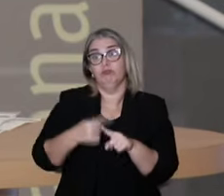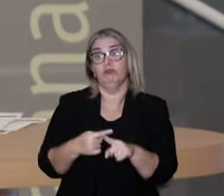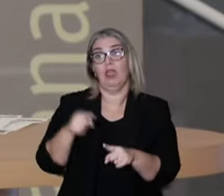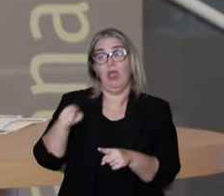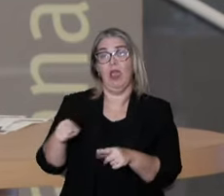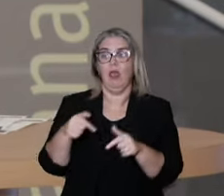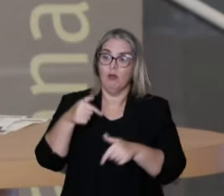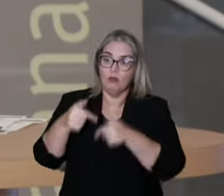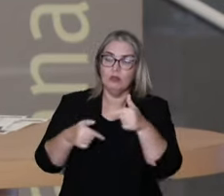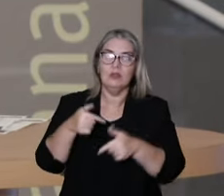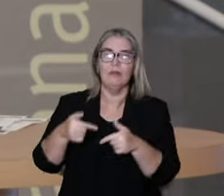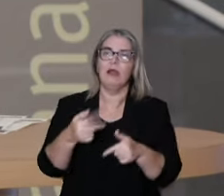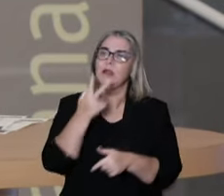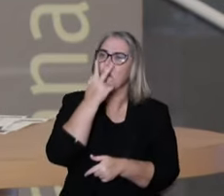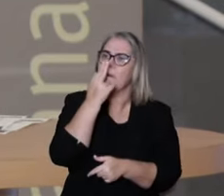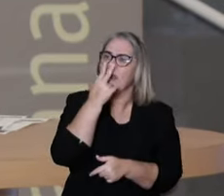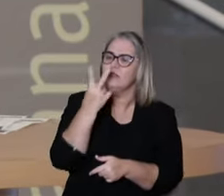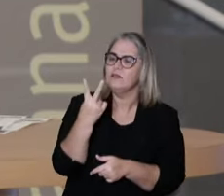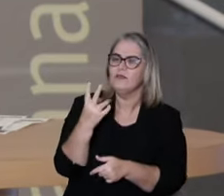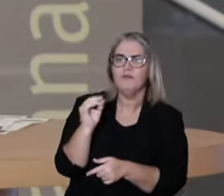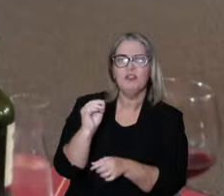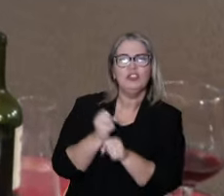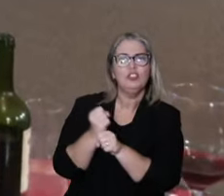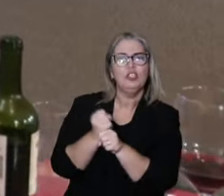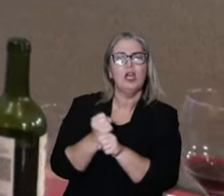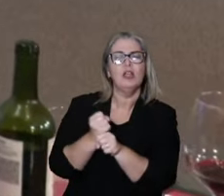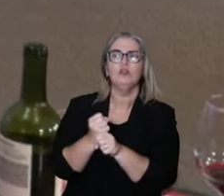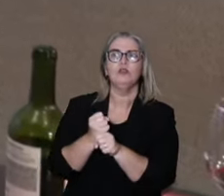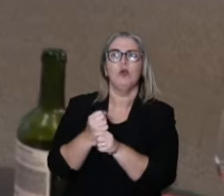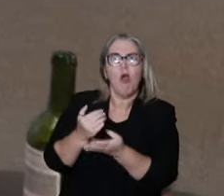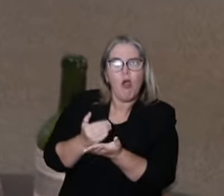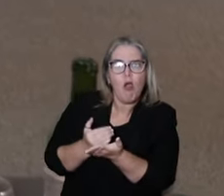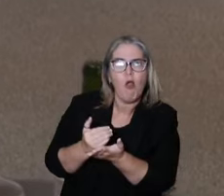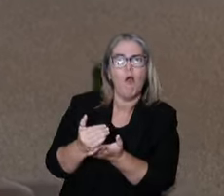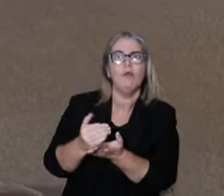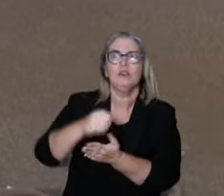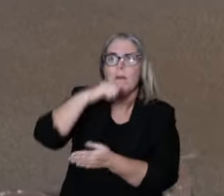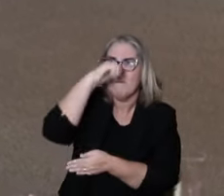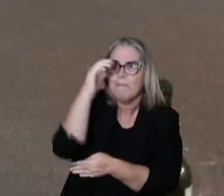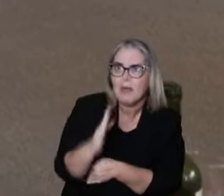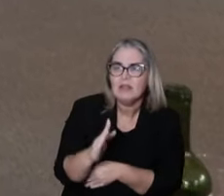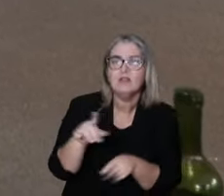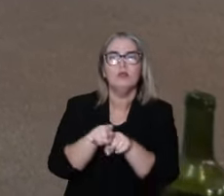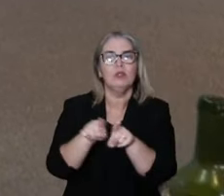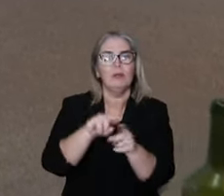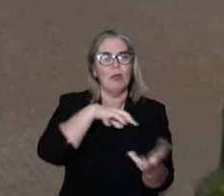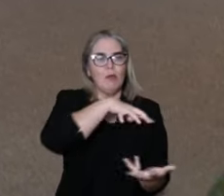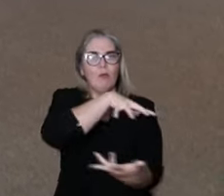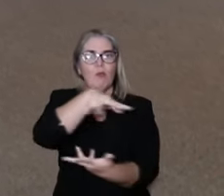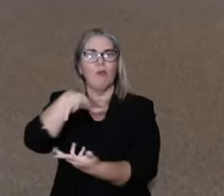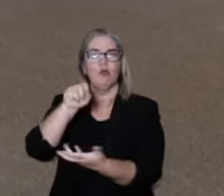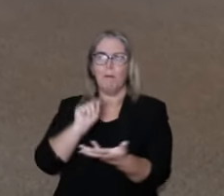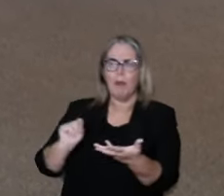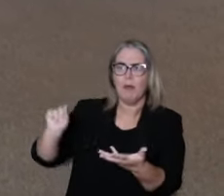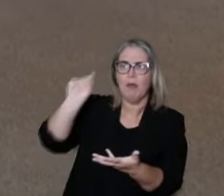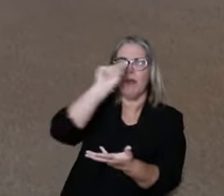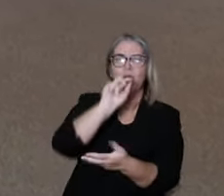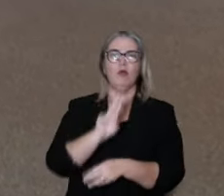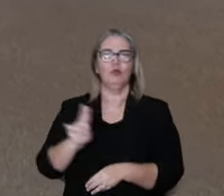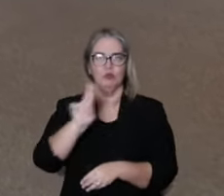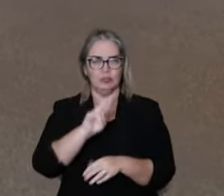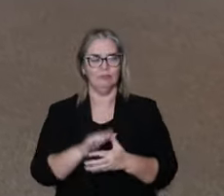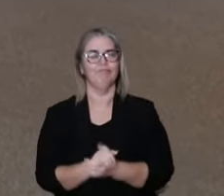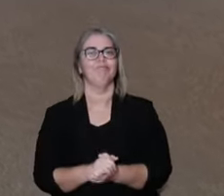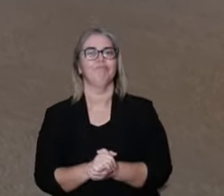So this is a construction in the past 20 years in the progressive increase, not only in Brazil, but also